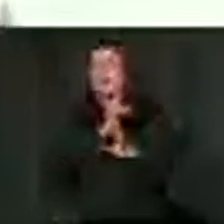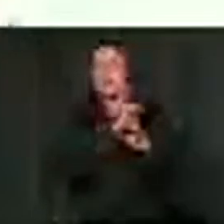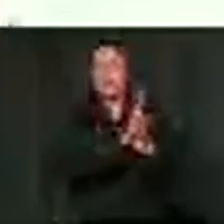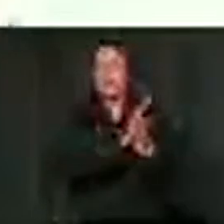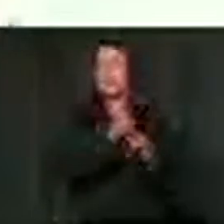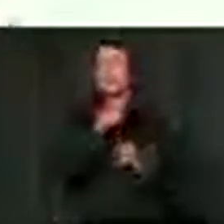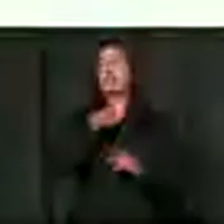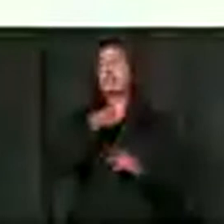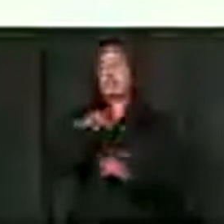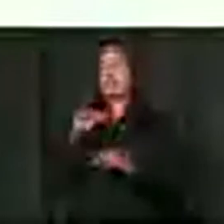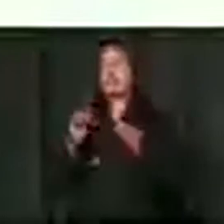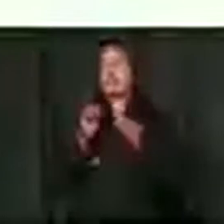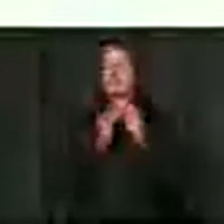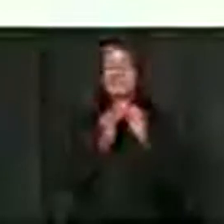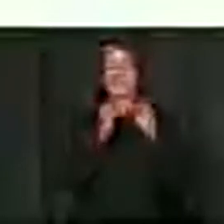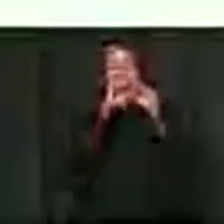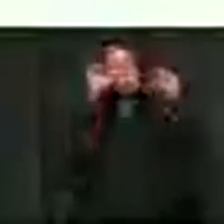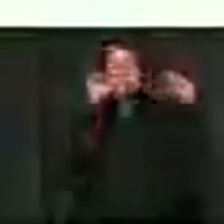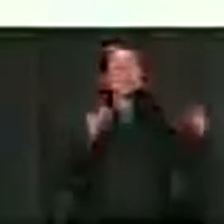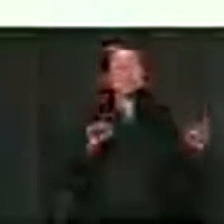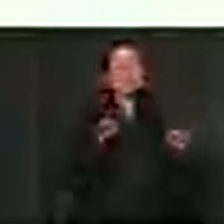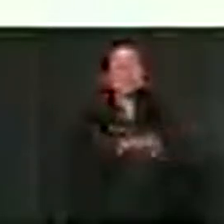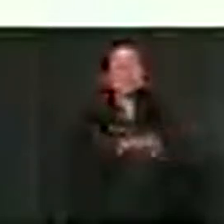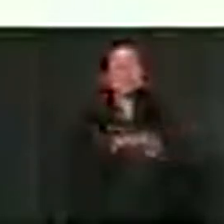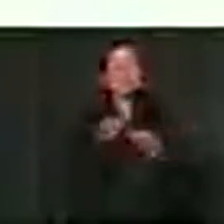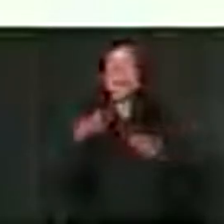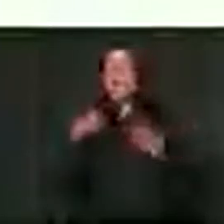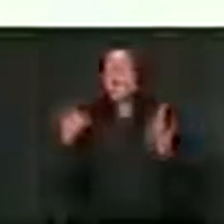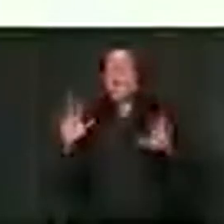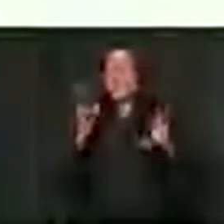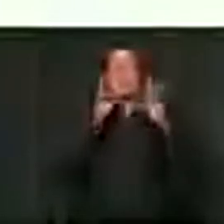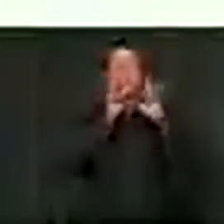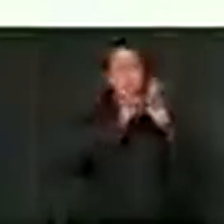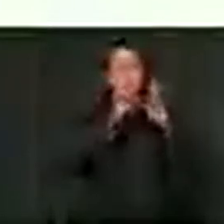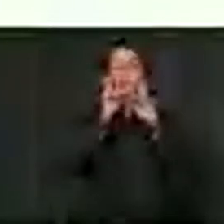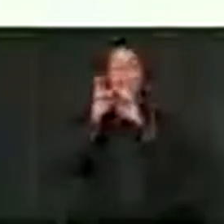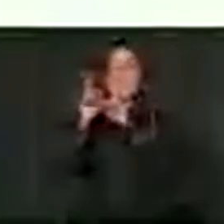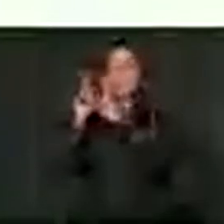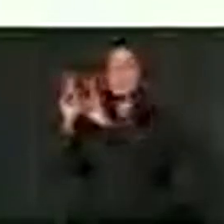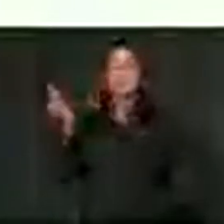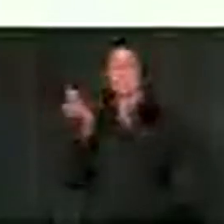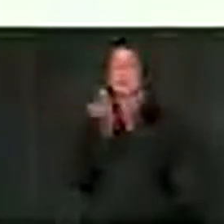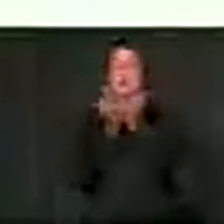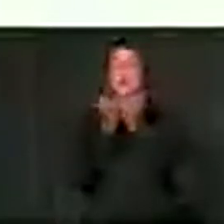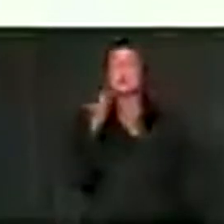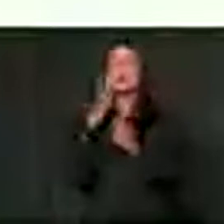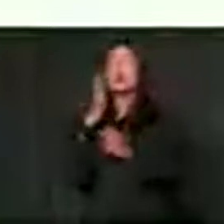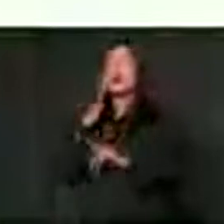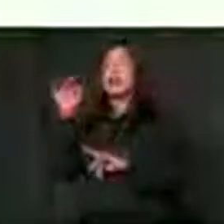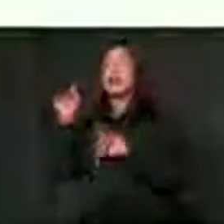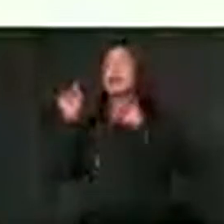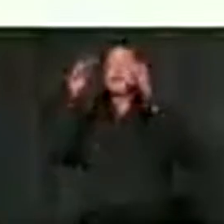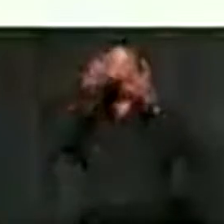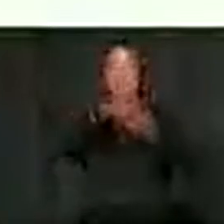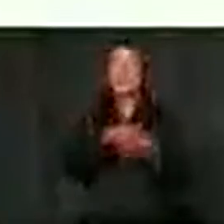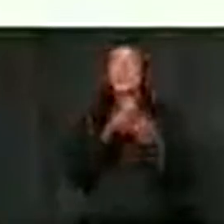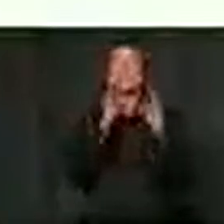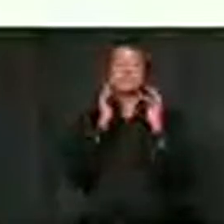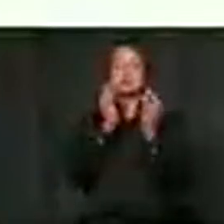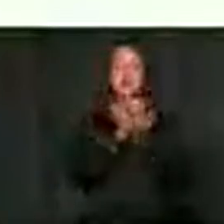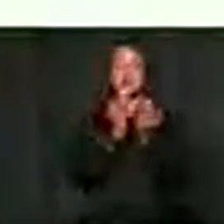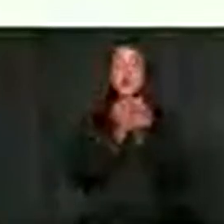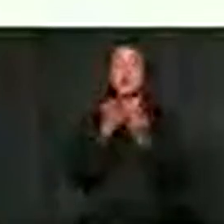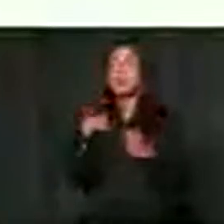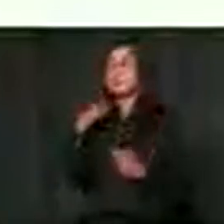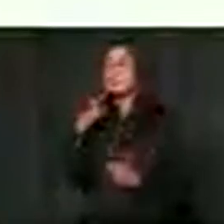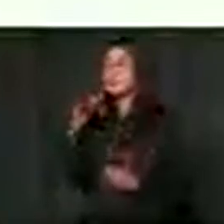reboot the system. I've been visiting schools, DM, and each time I say to teachers, we want all our